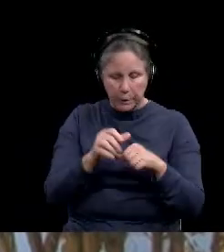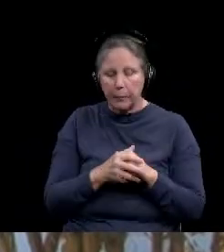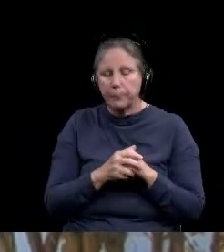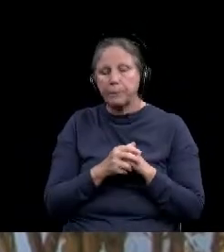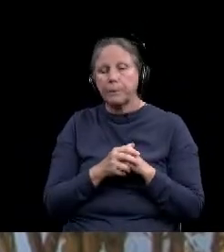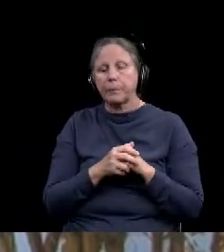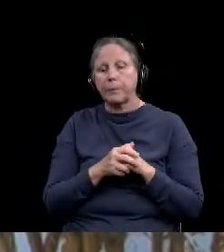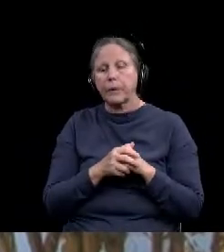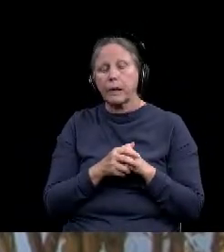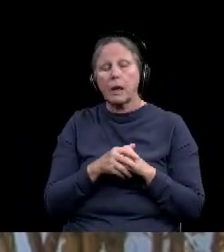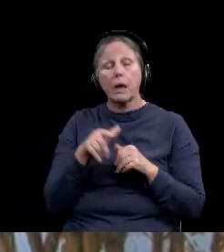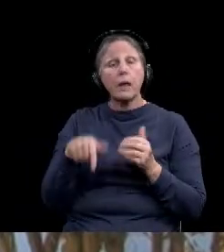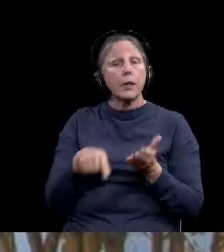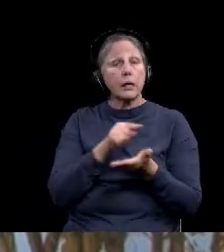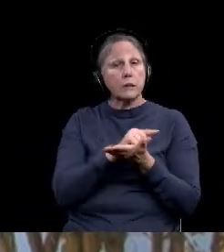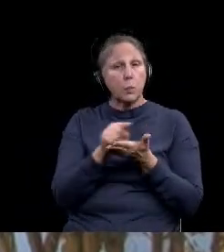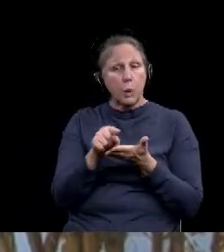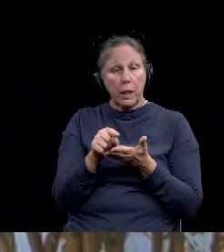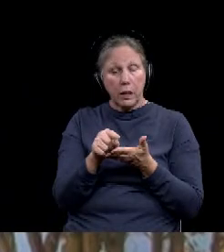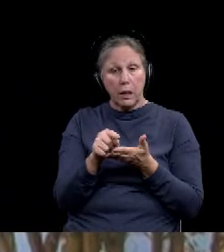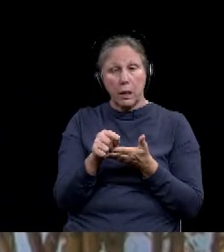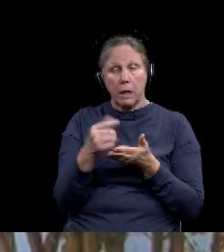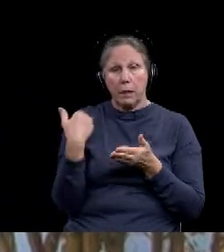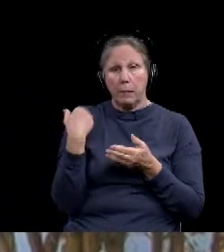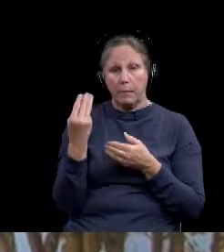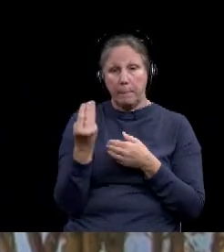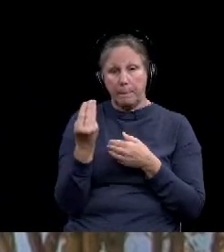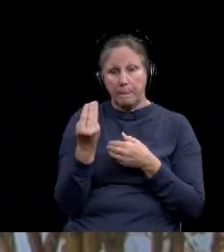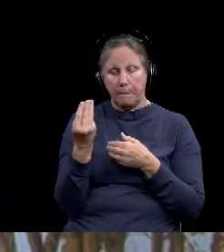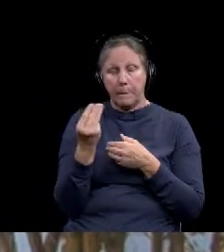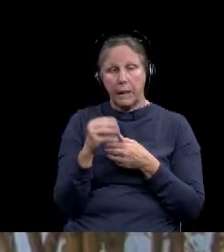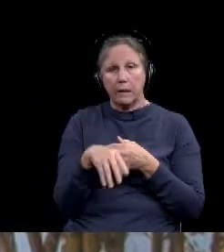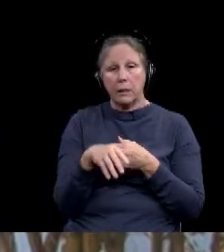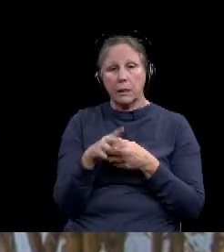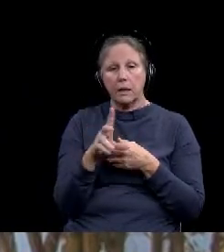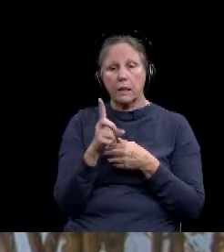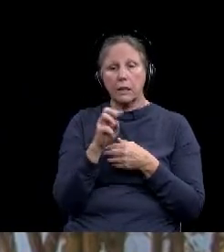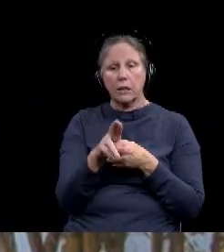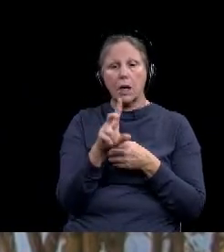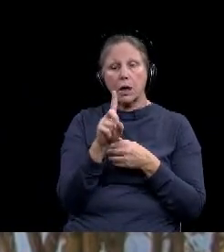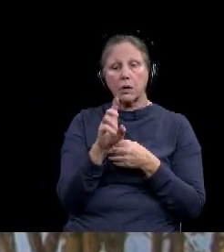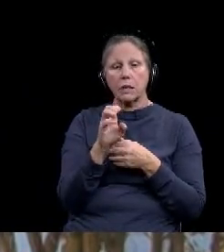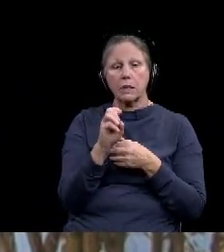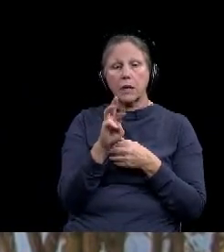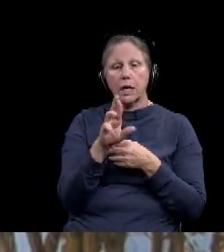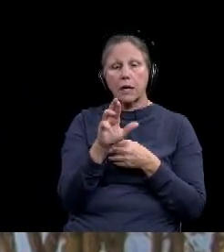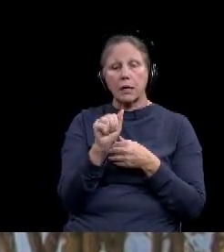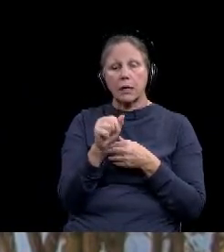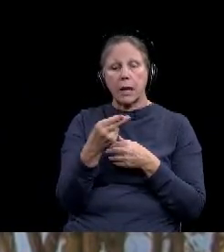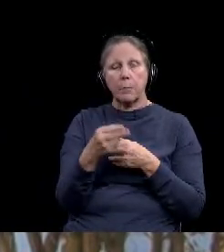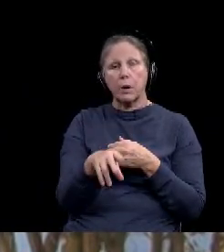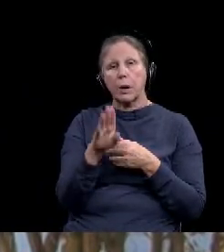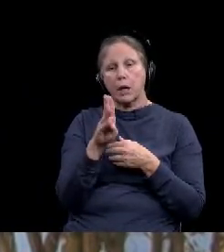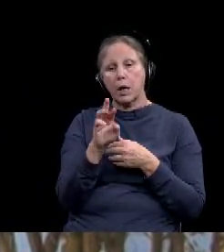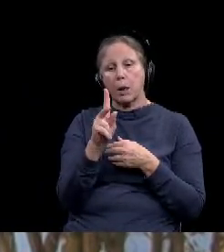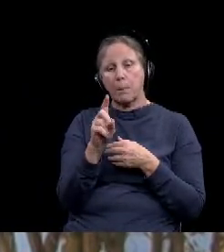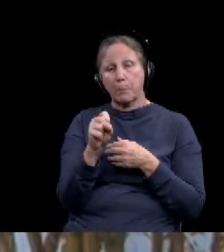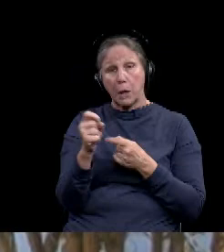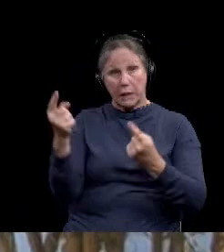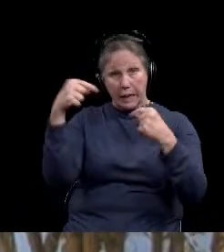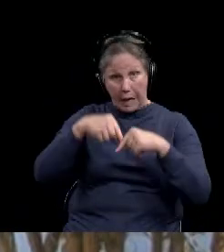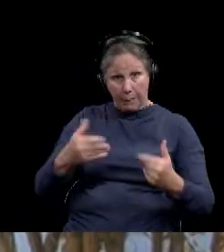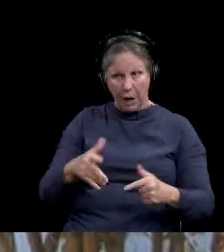This week on Monday, Ambassador Dr. Deborah Birx came to visit Baylor University